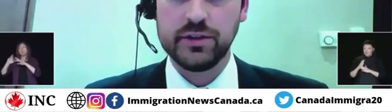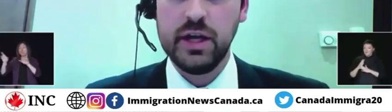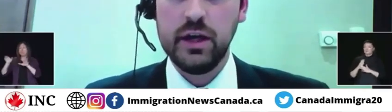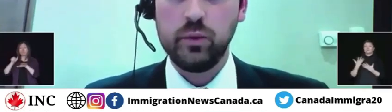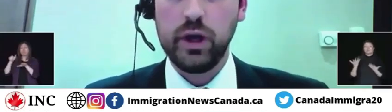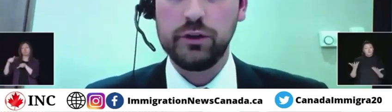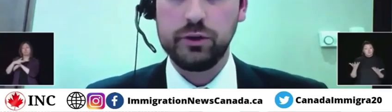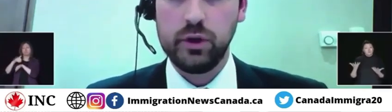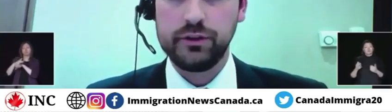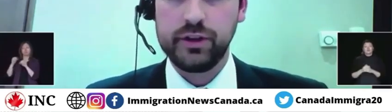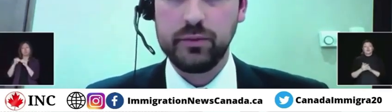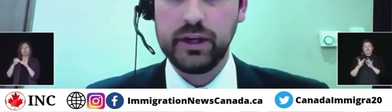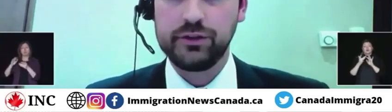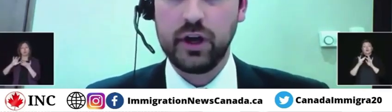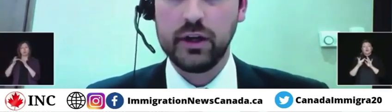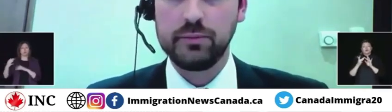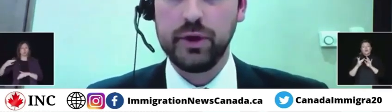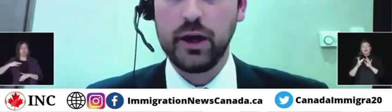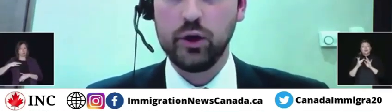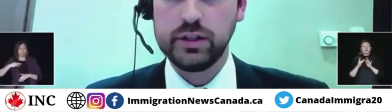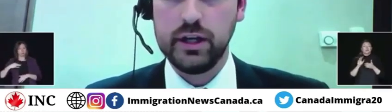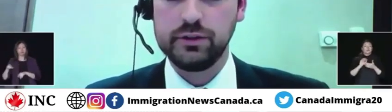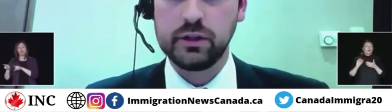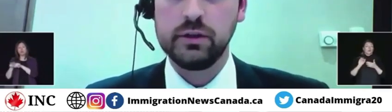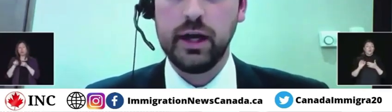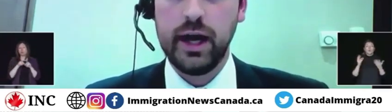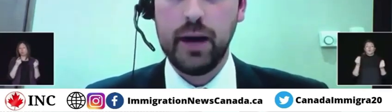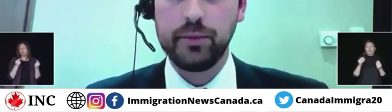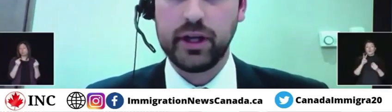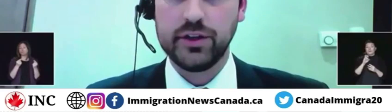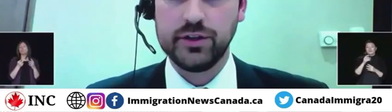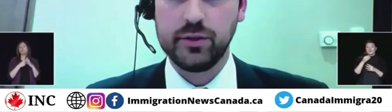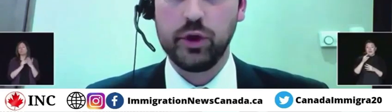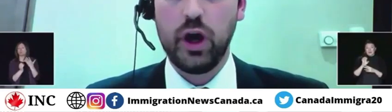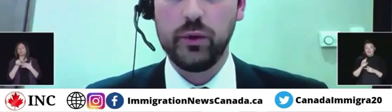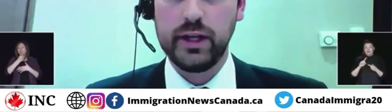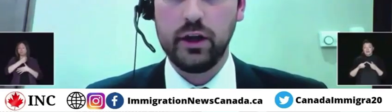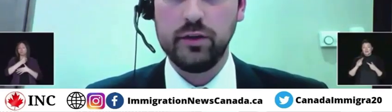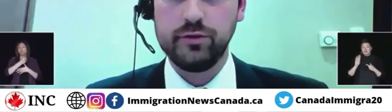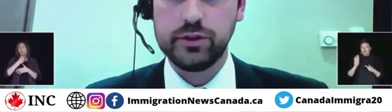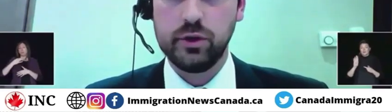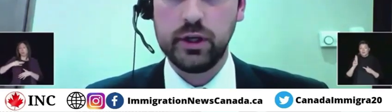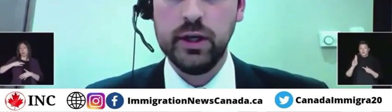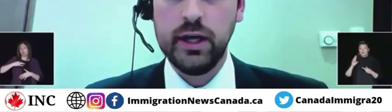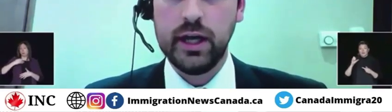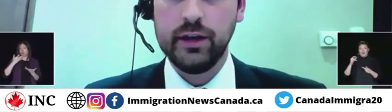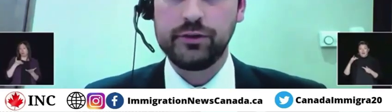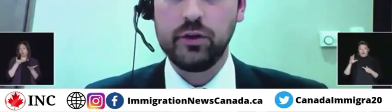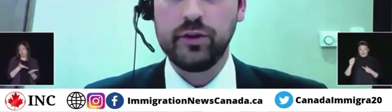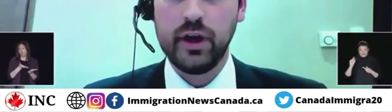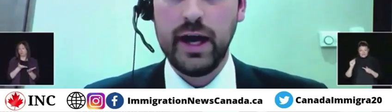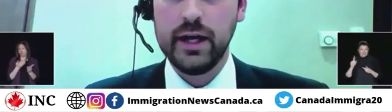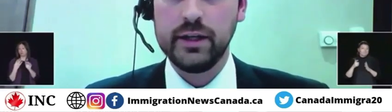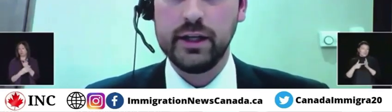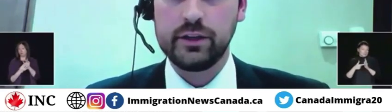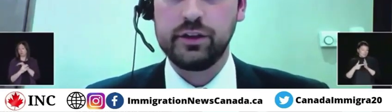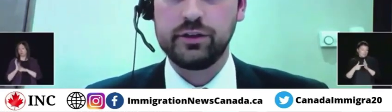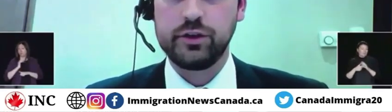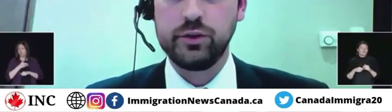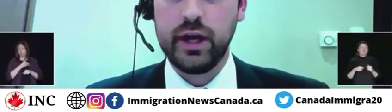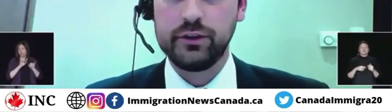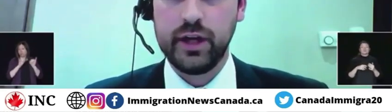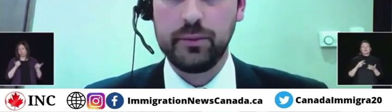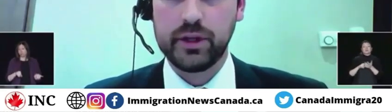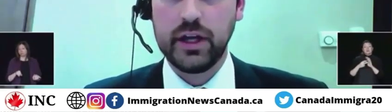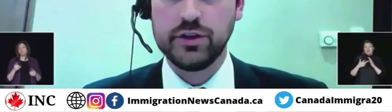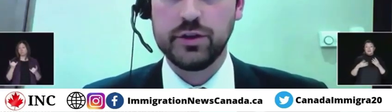applications. We also, on the same day, started prioritizing applications that were already in our inventory and have so far had in